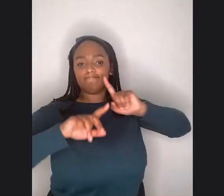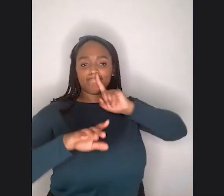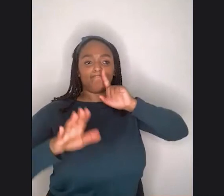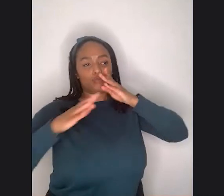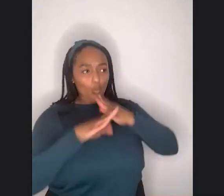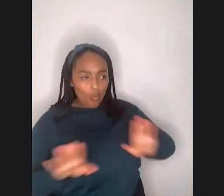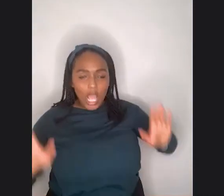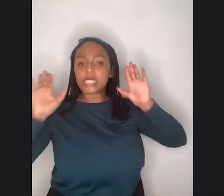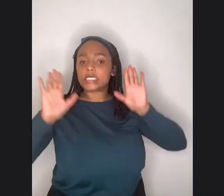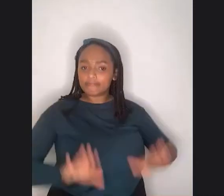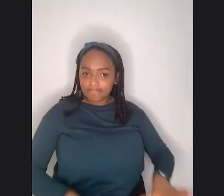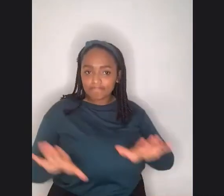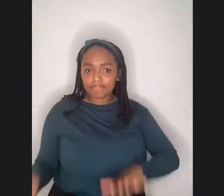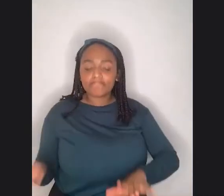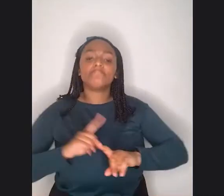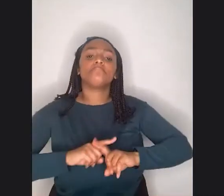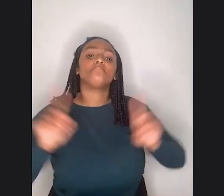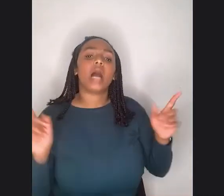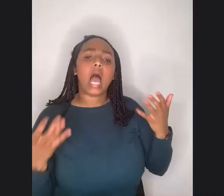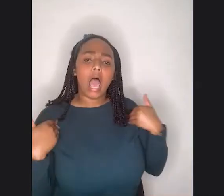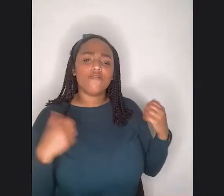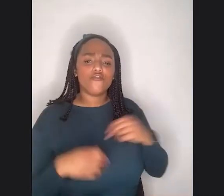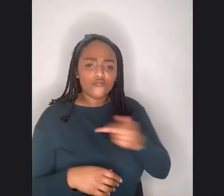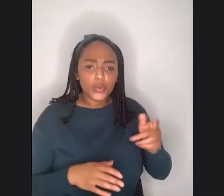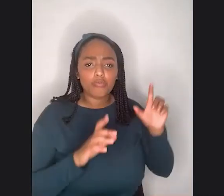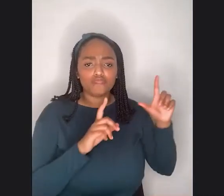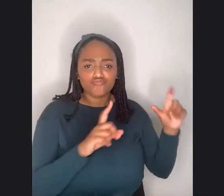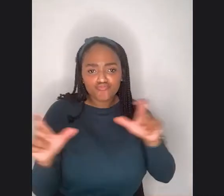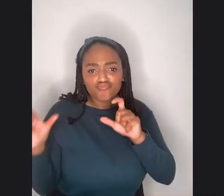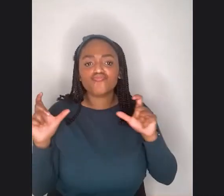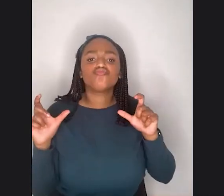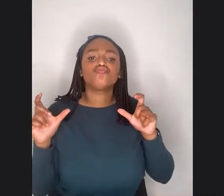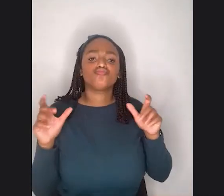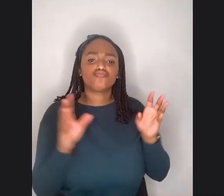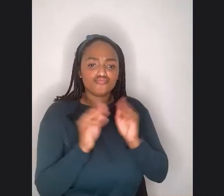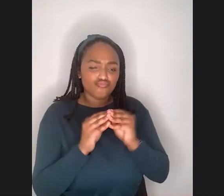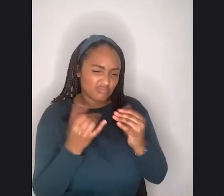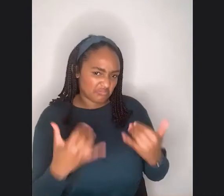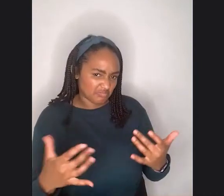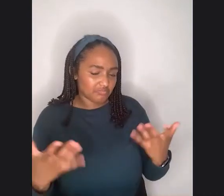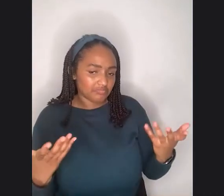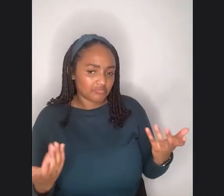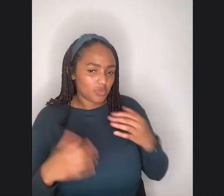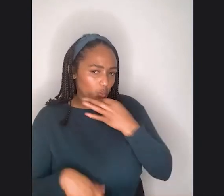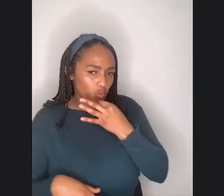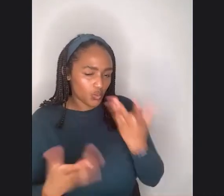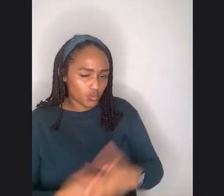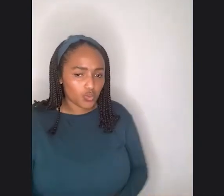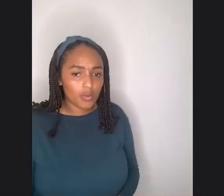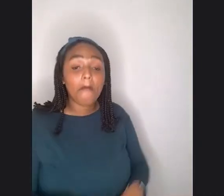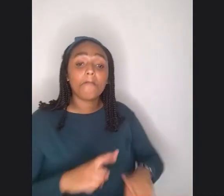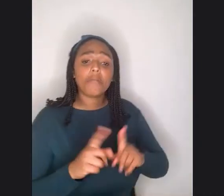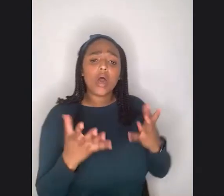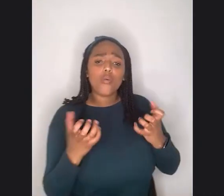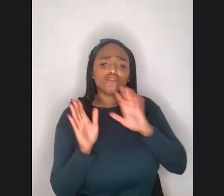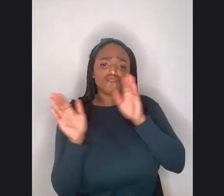guess I'm hoping to, um, you know, delve back into my writing, to be honest. Um, it's been